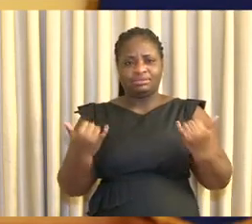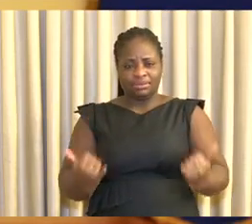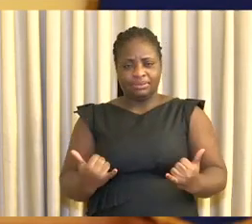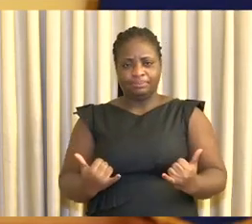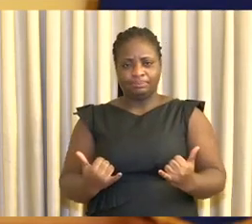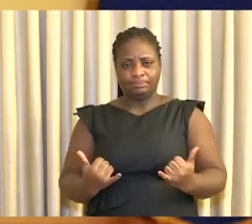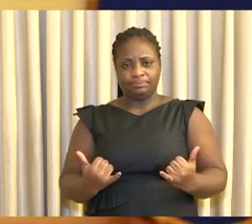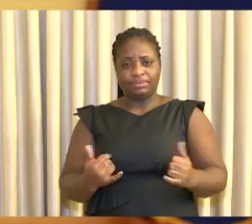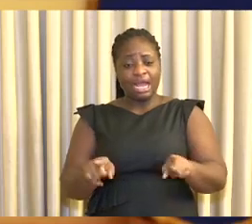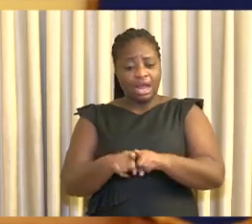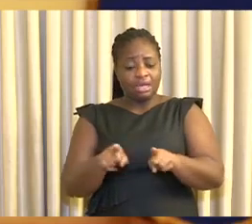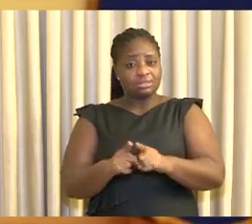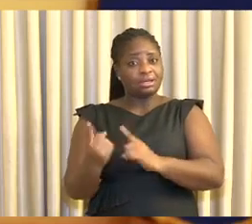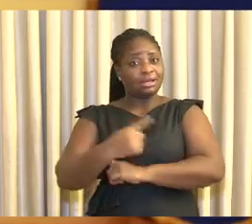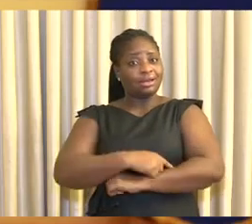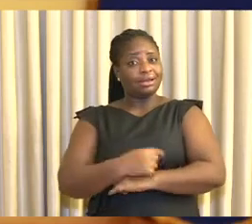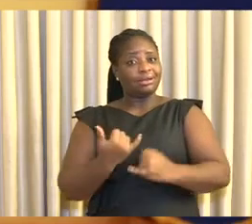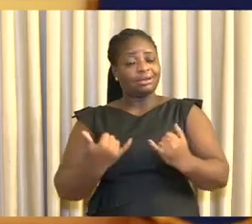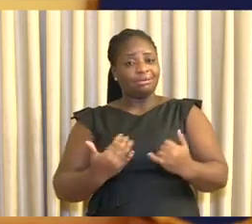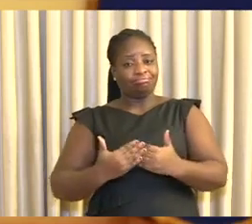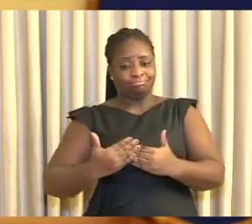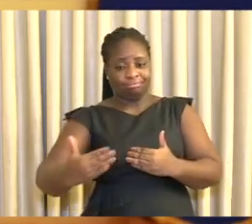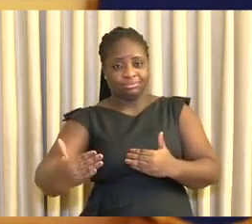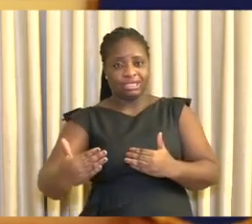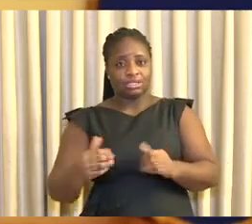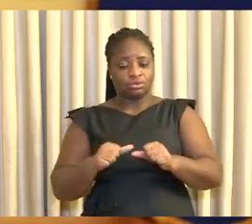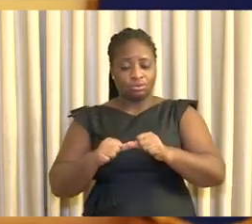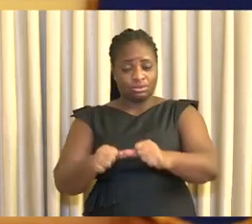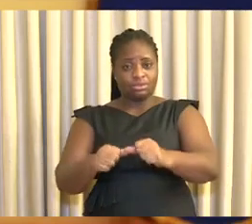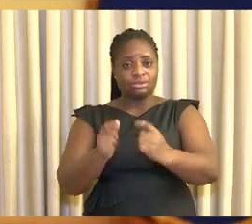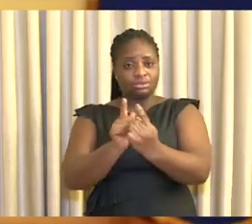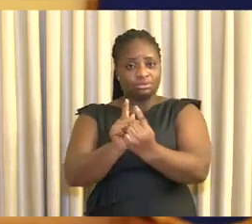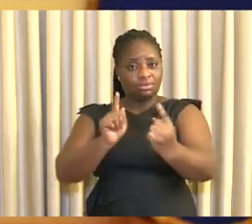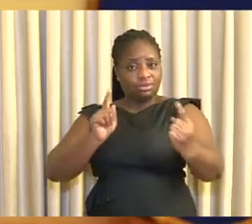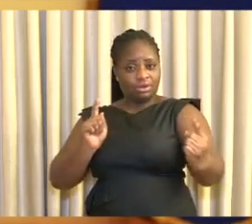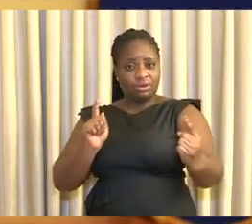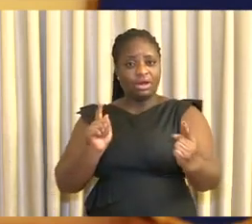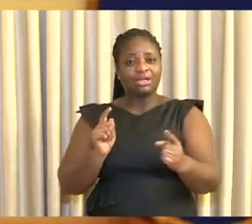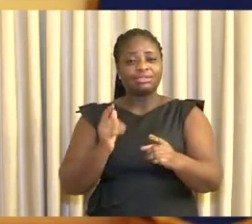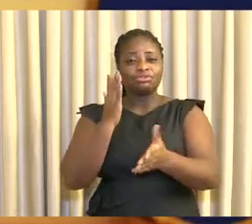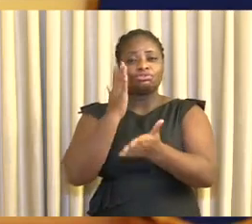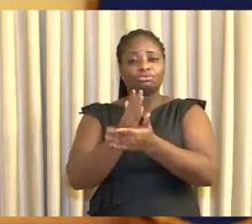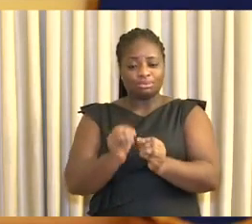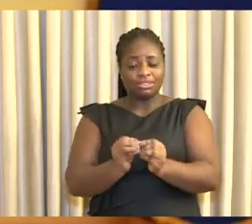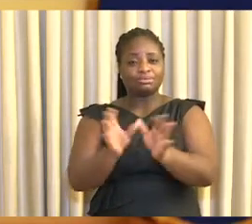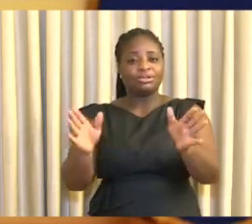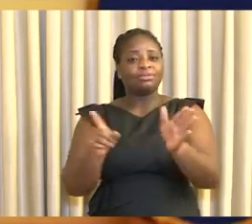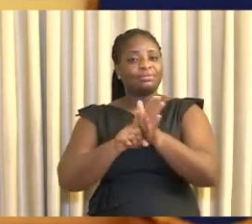As the day goes by, and as we continue to sustain a grip on the rapid spread of the virus,